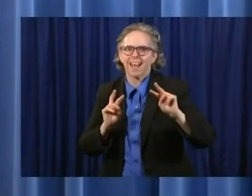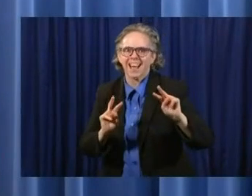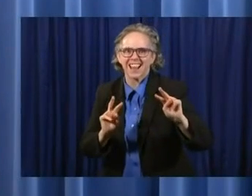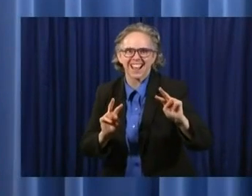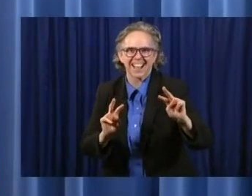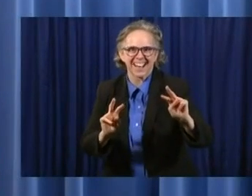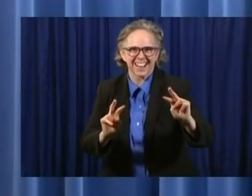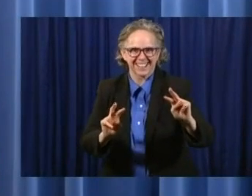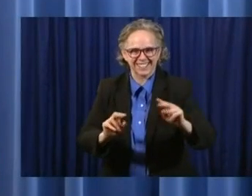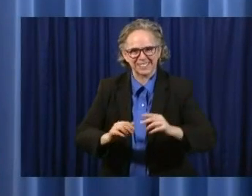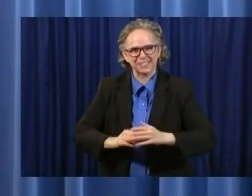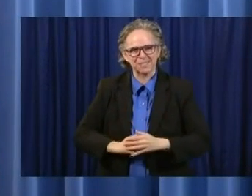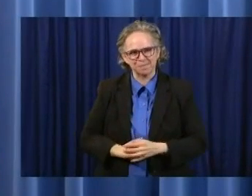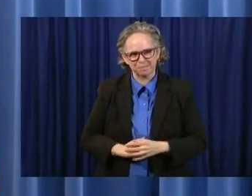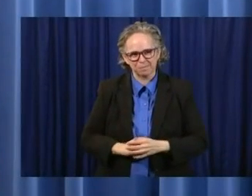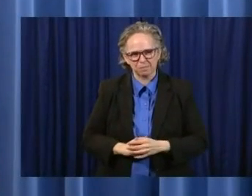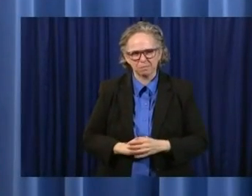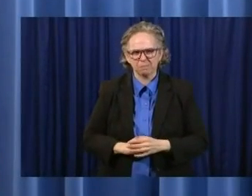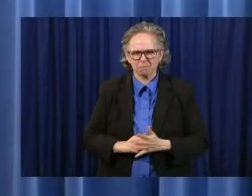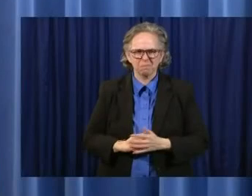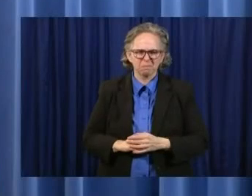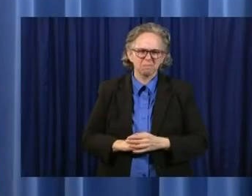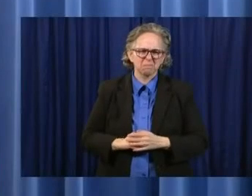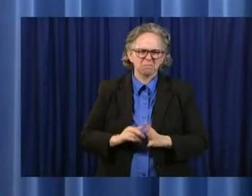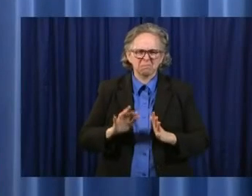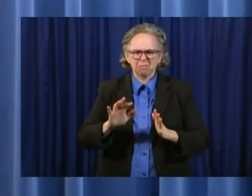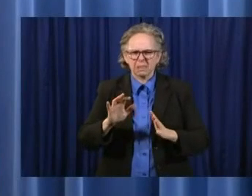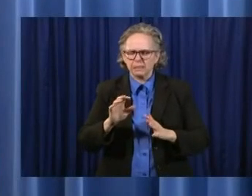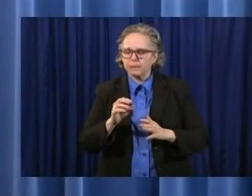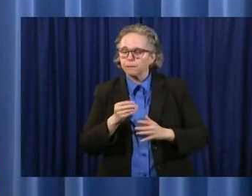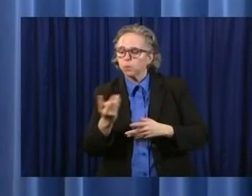and we will be doing that in the next several days.